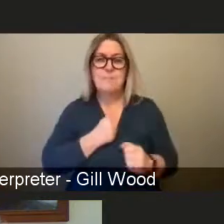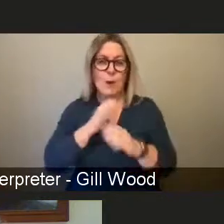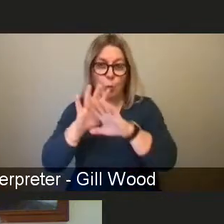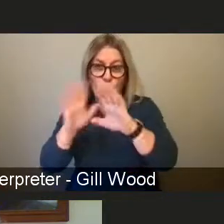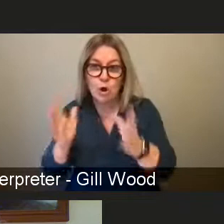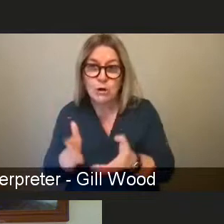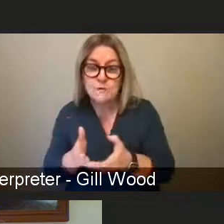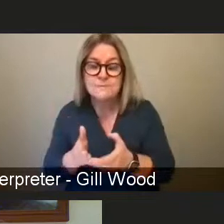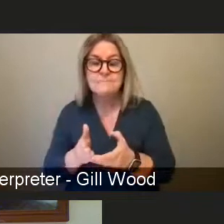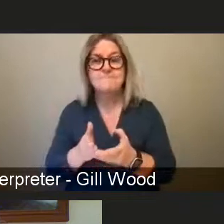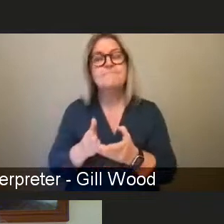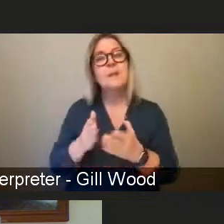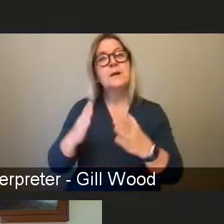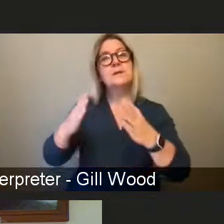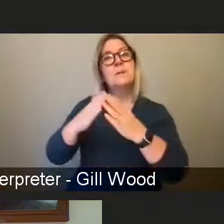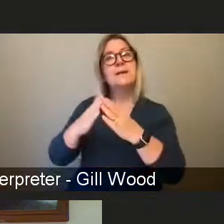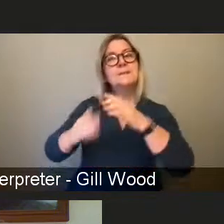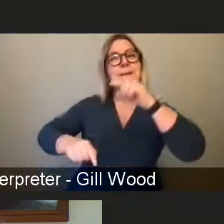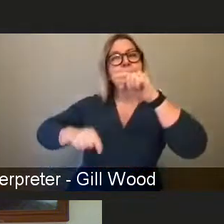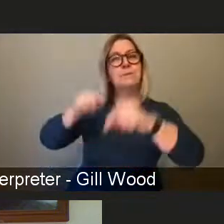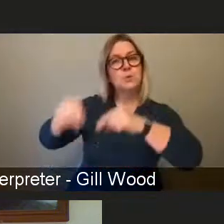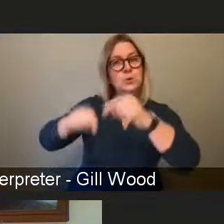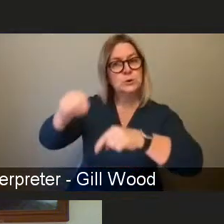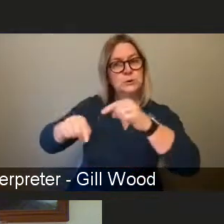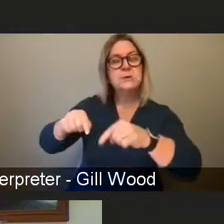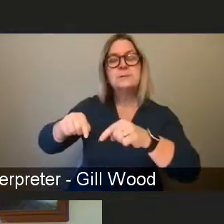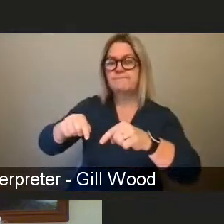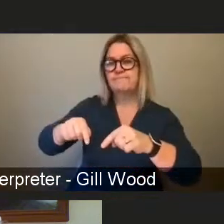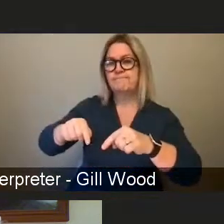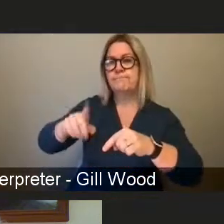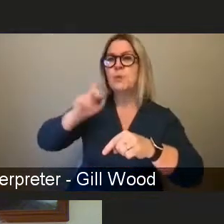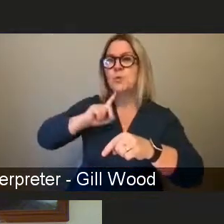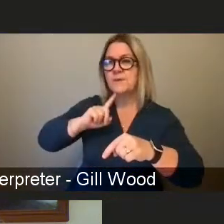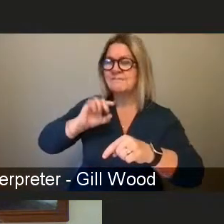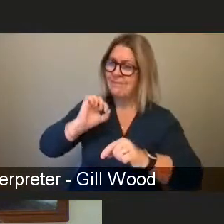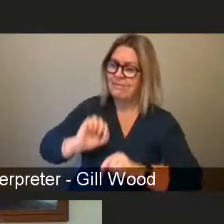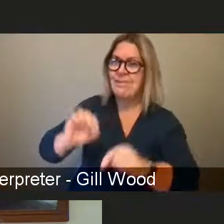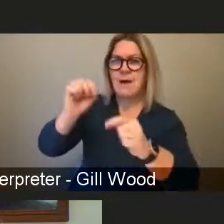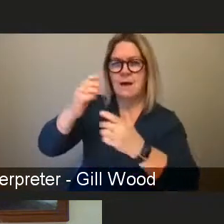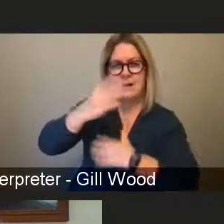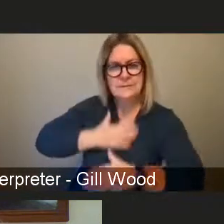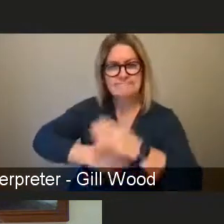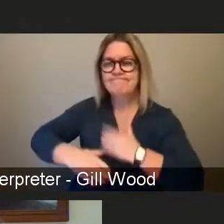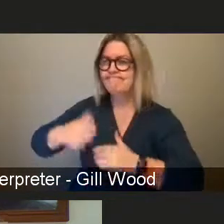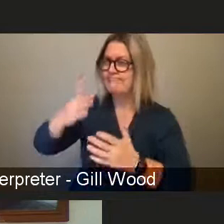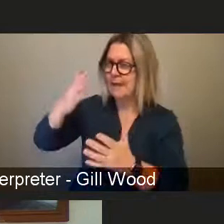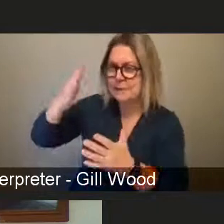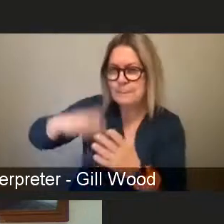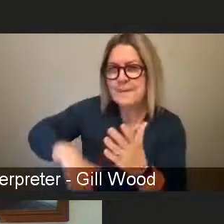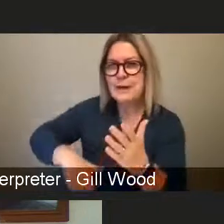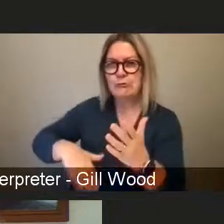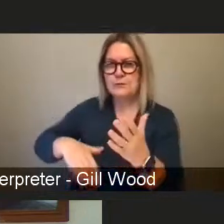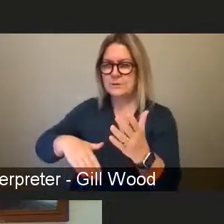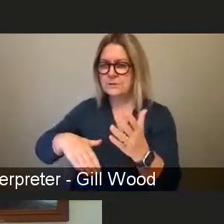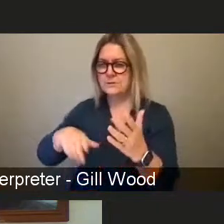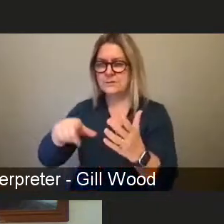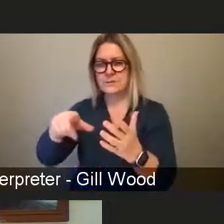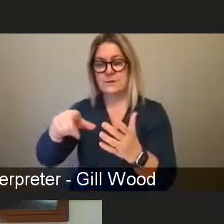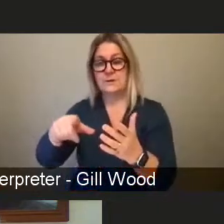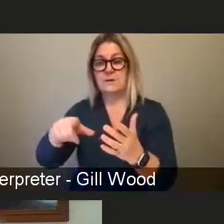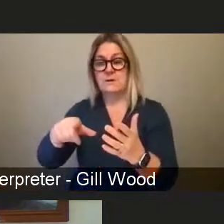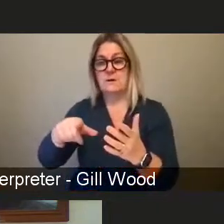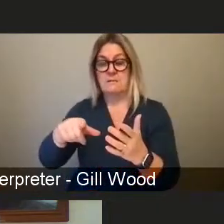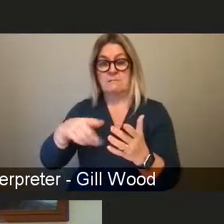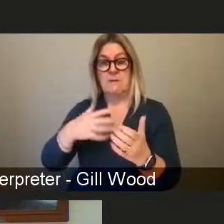world of domestic abuse, every single element of women's experience when they disclose domestic abuse